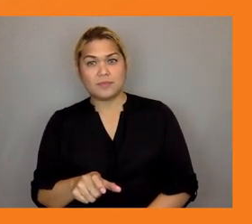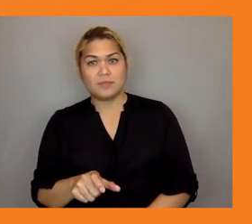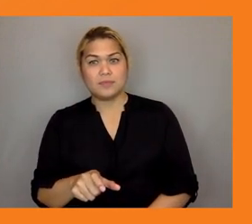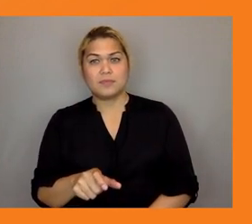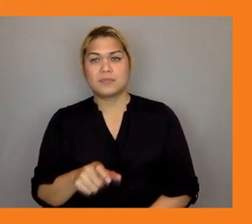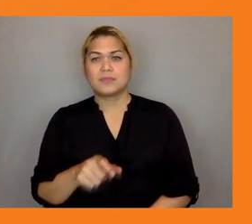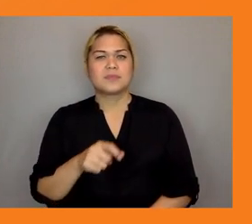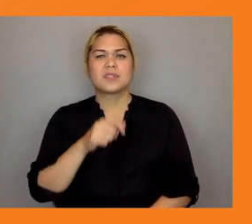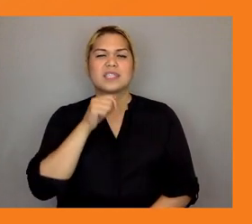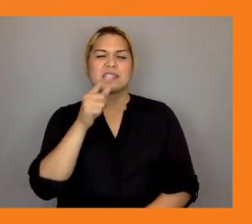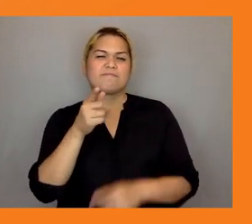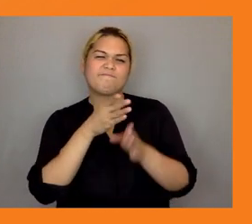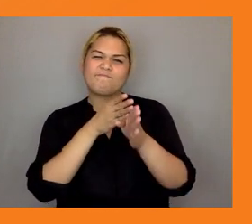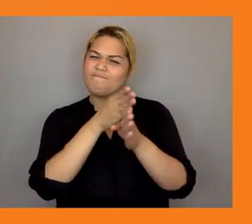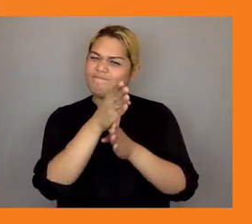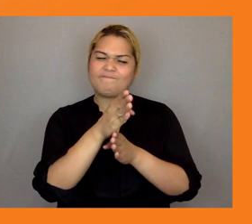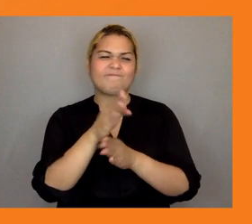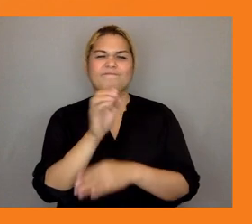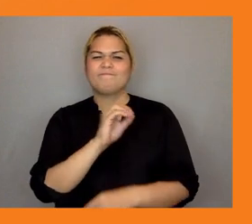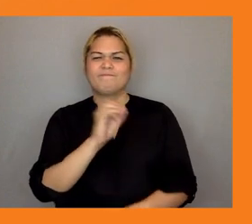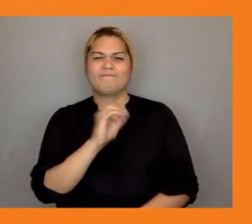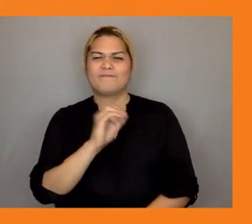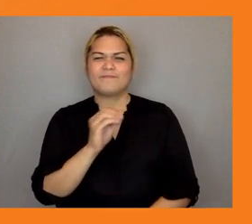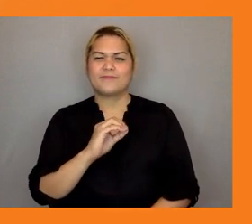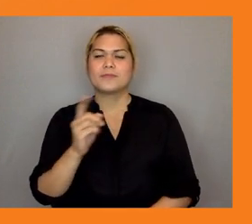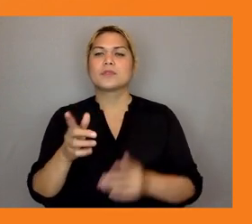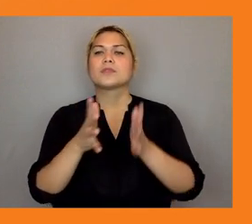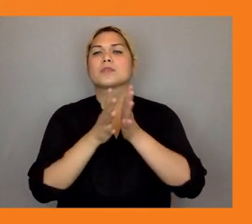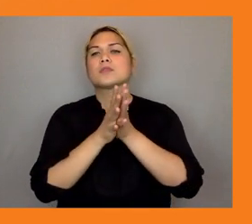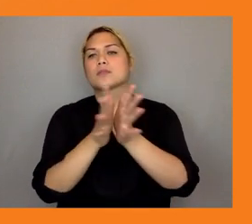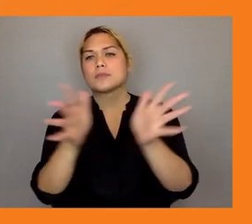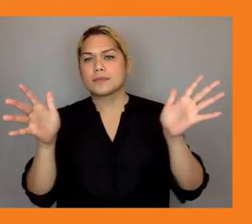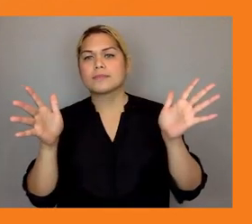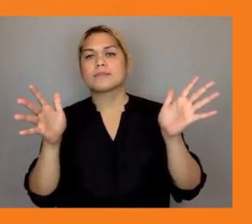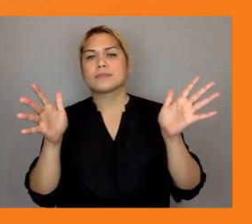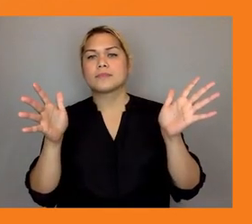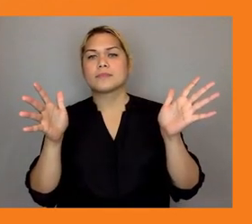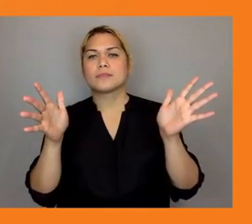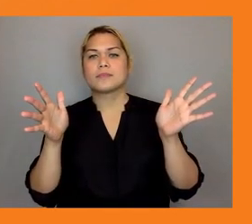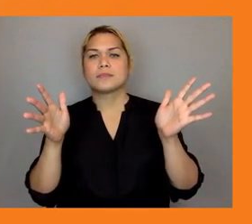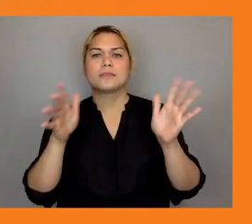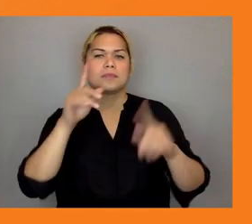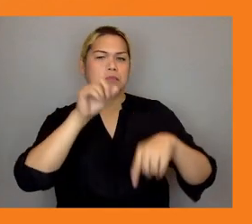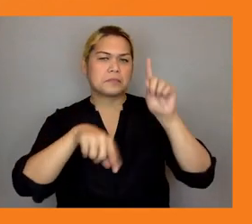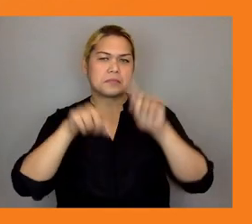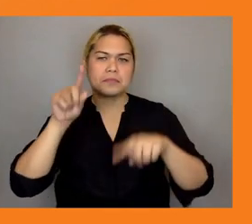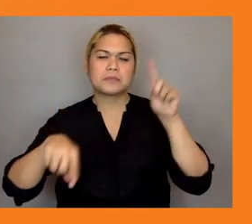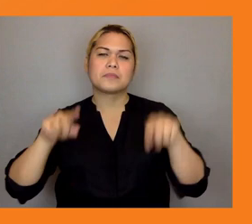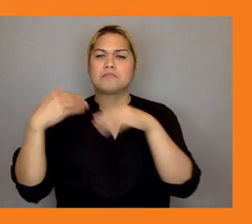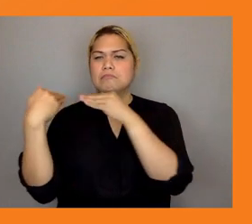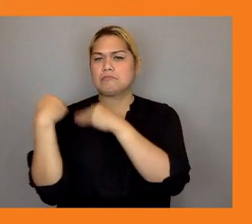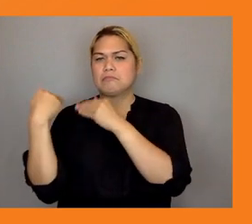and society it's also expanded to think about all different types of stakeholder groups particularly vulnerable groups